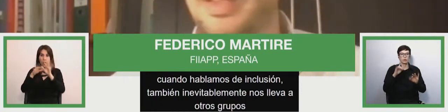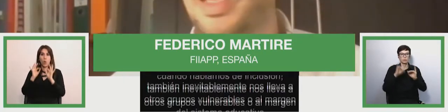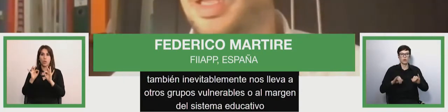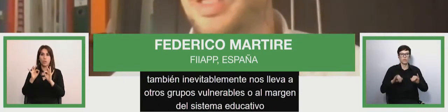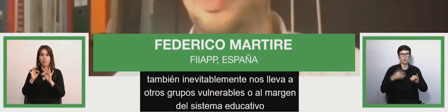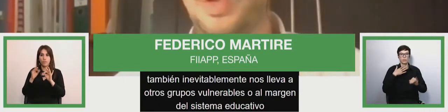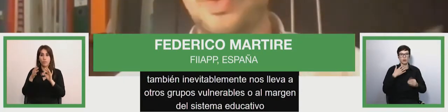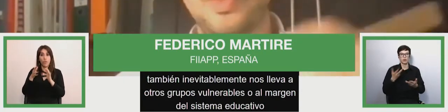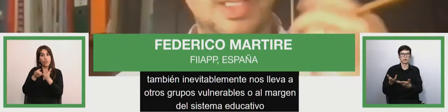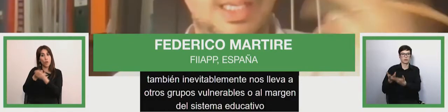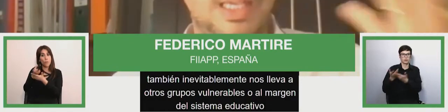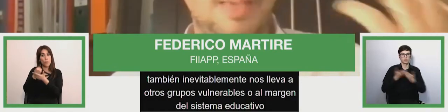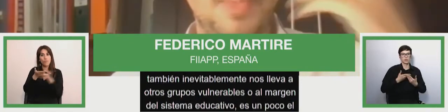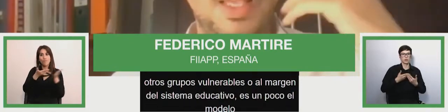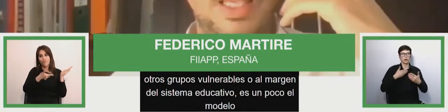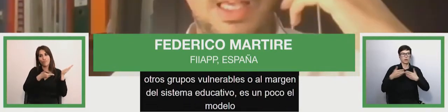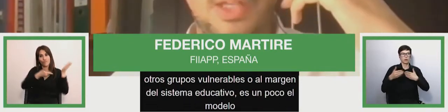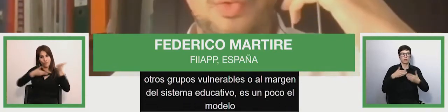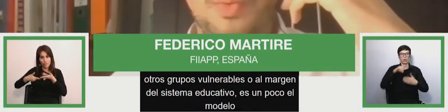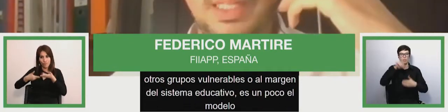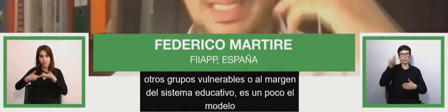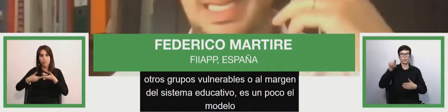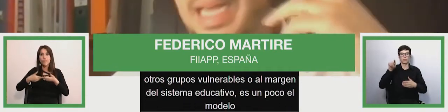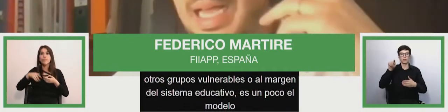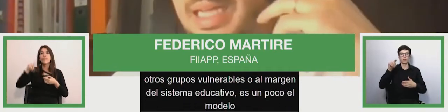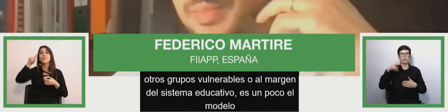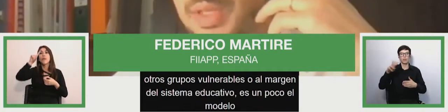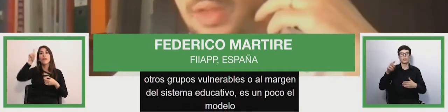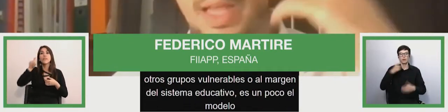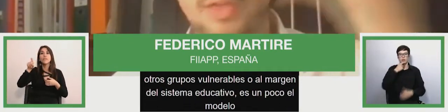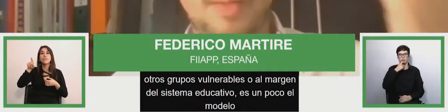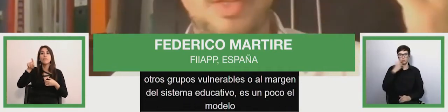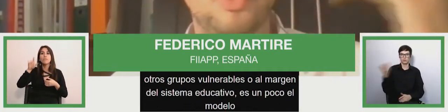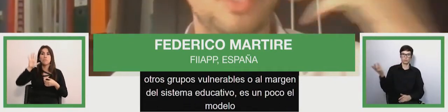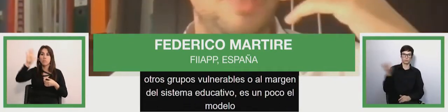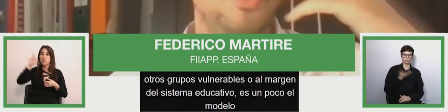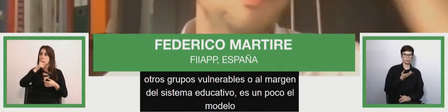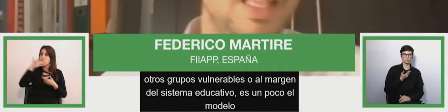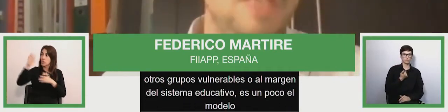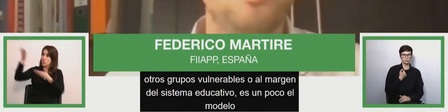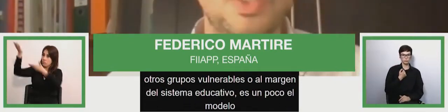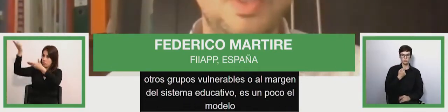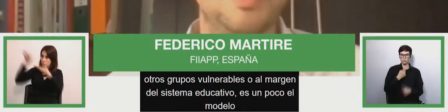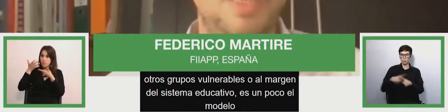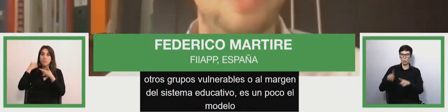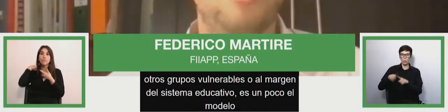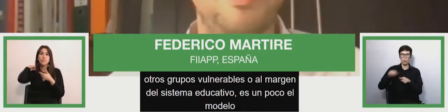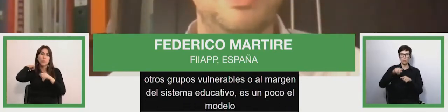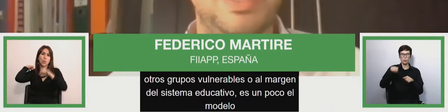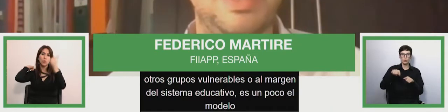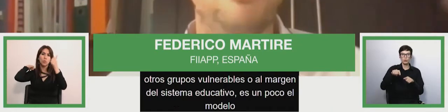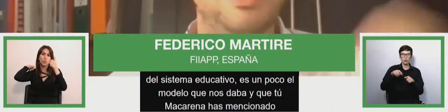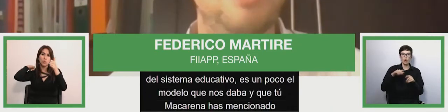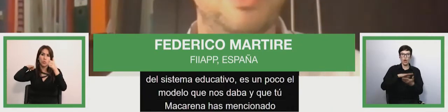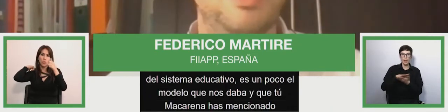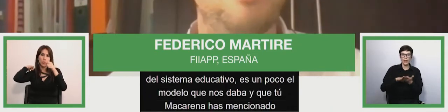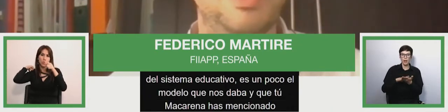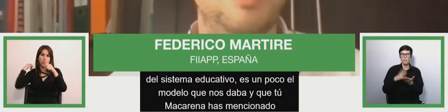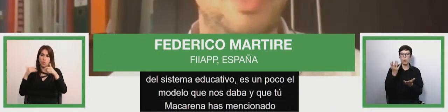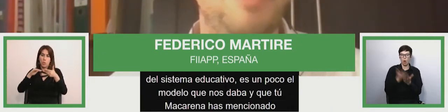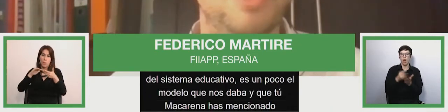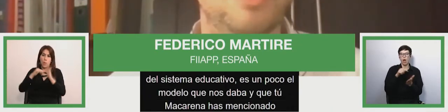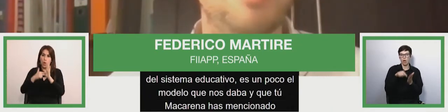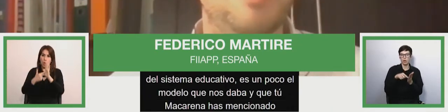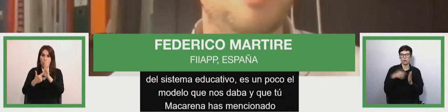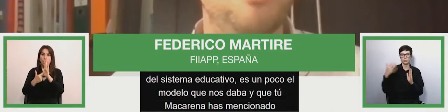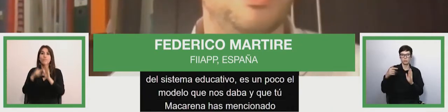have here and which you madelina has mentioned and all the examples which is particularly relevant particularly